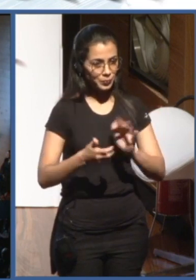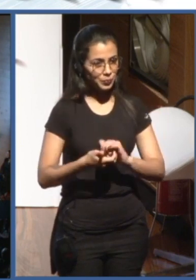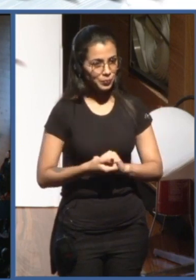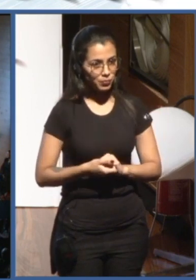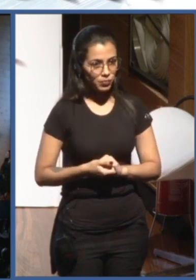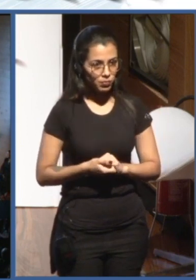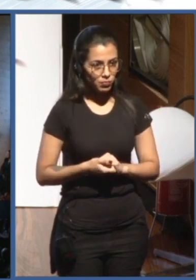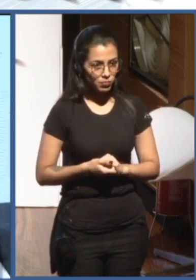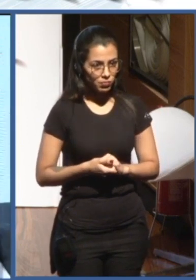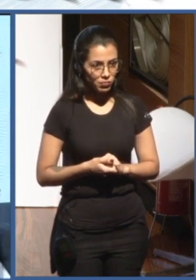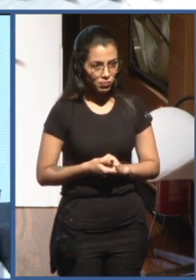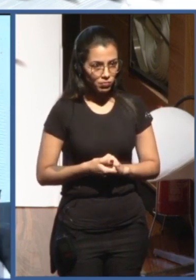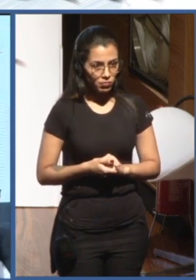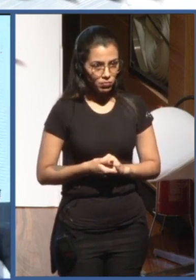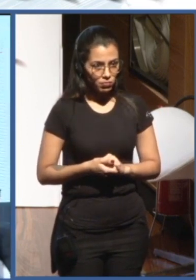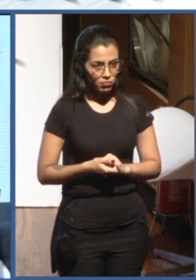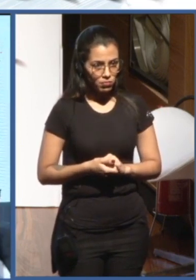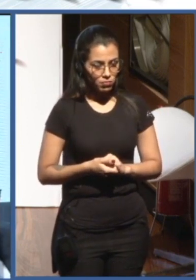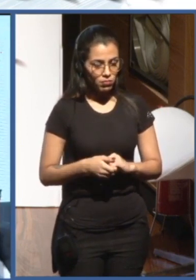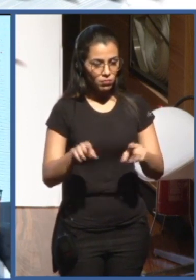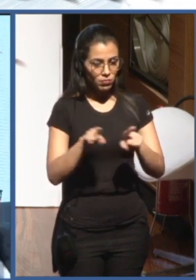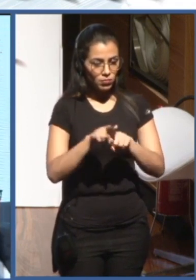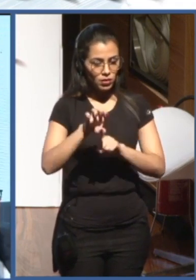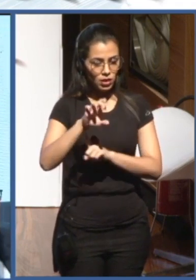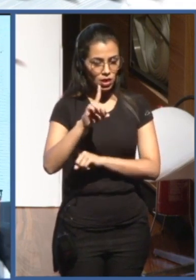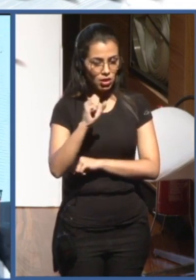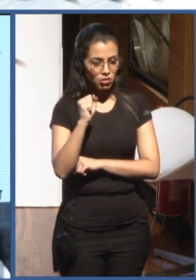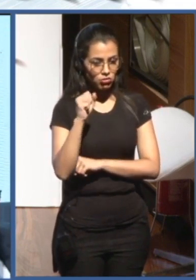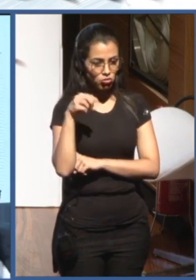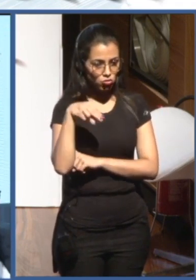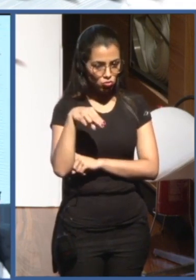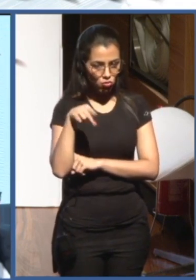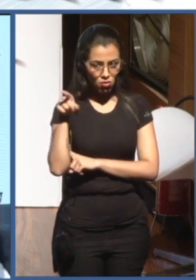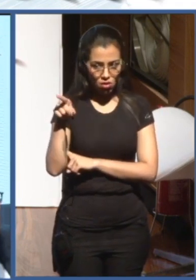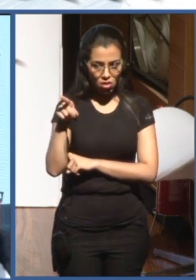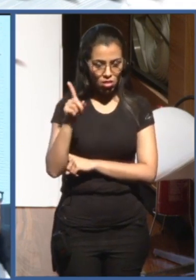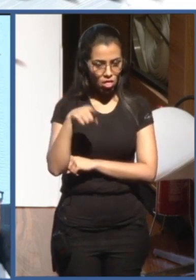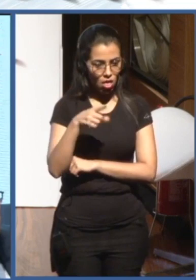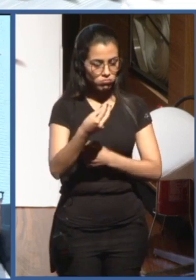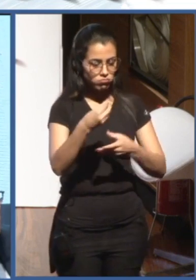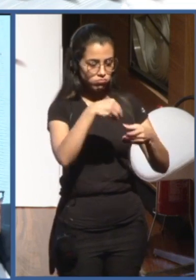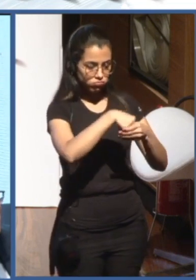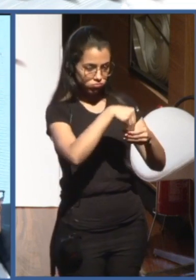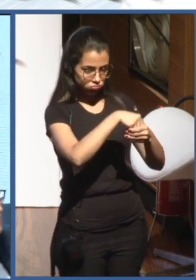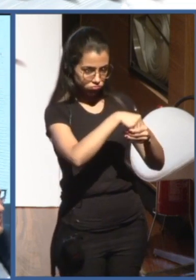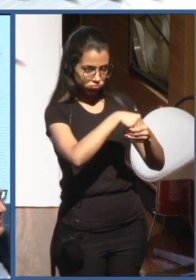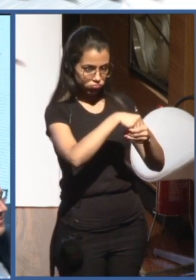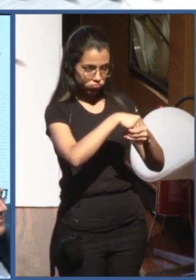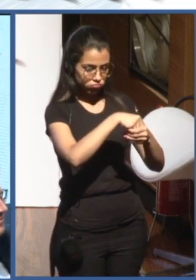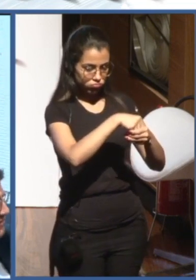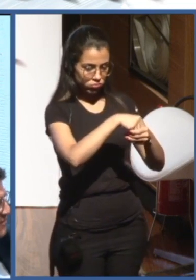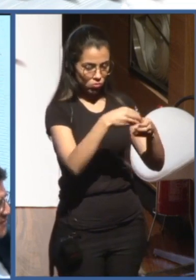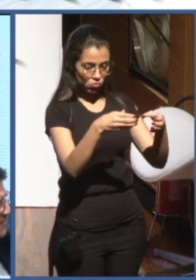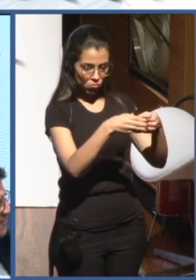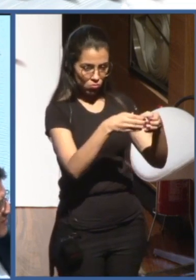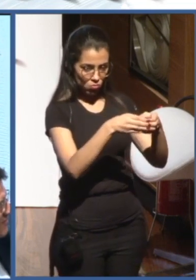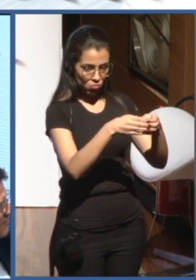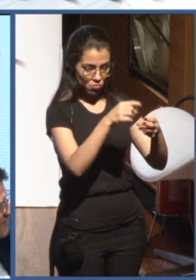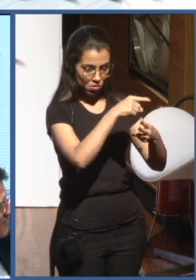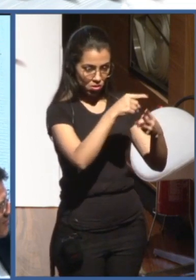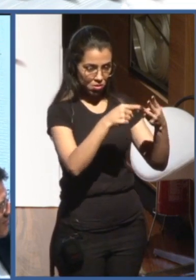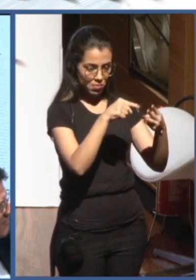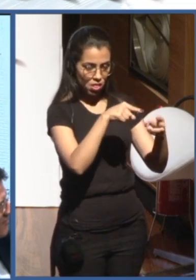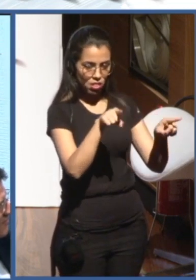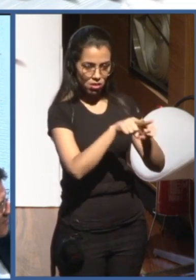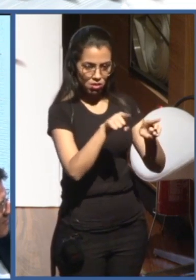And Edson Prestes, who is not only a member of the IEEE, but also a member of the UN High Level Panel on Digital Cooperation,